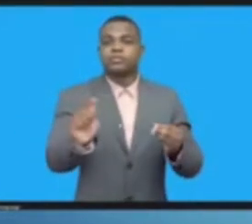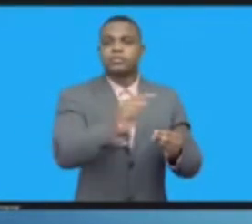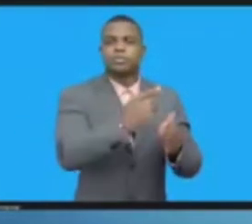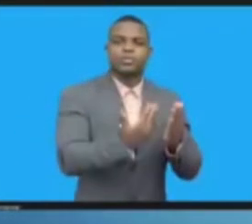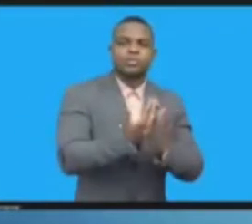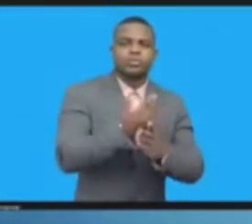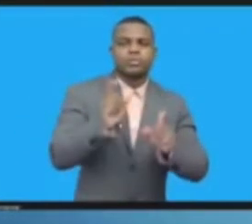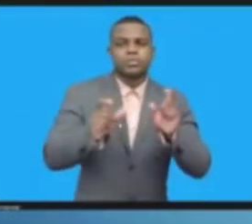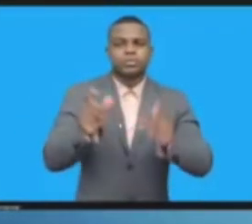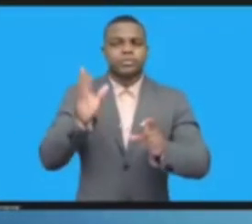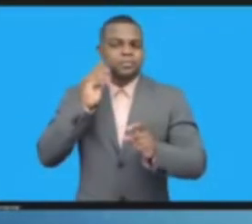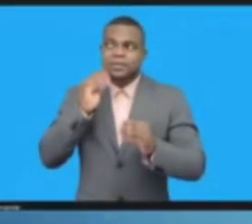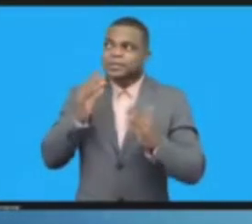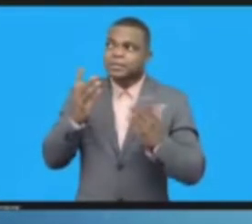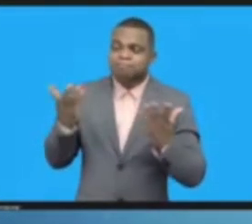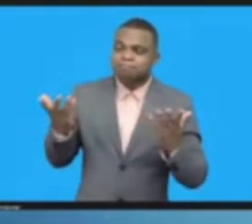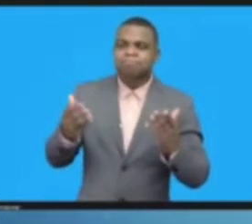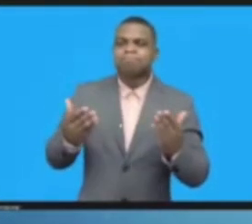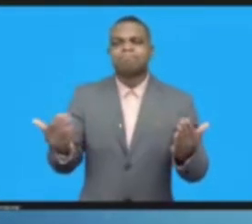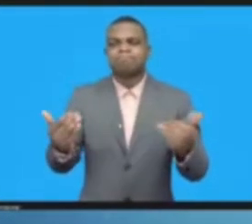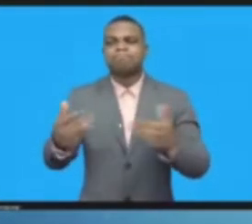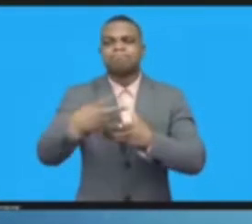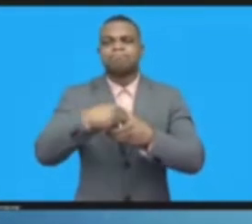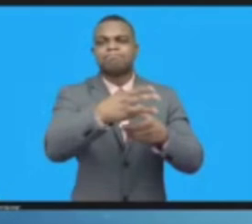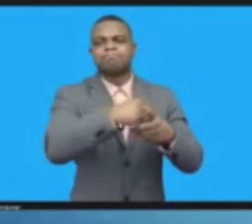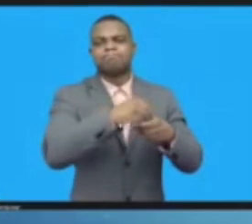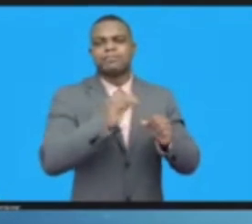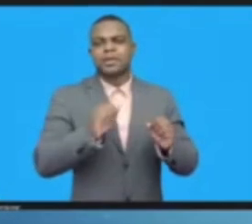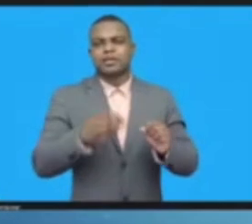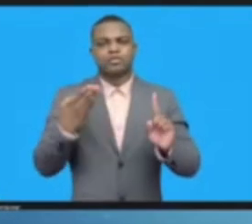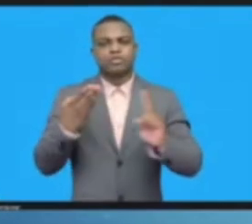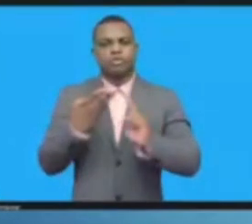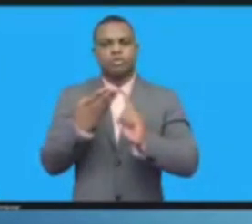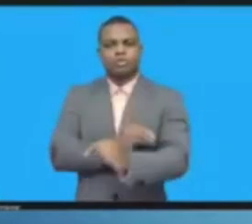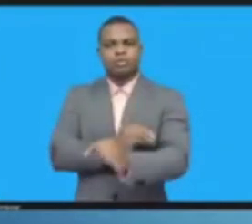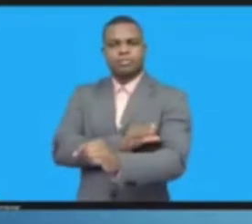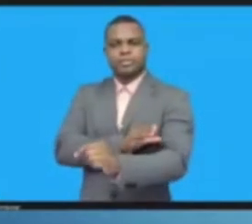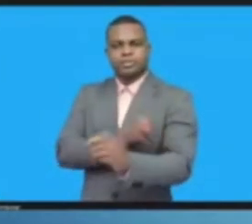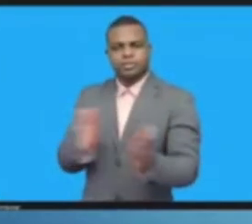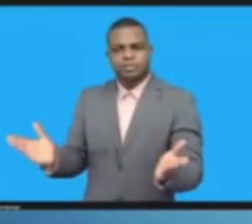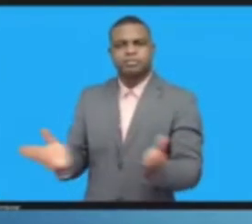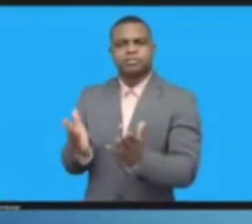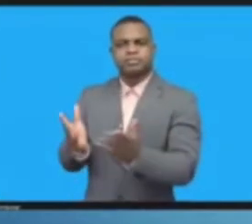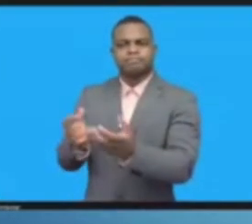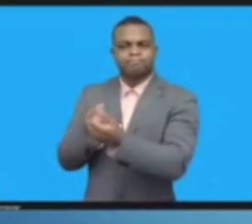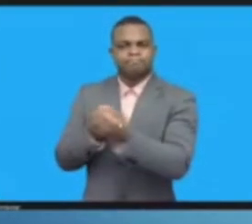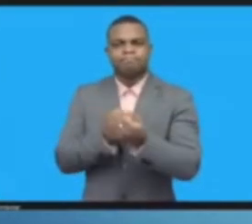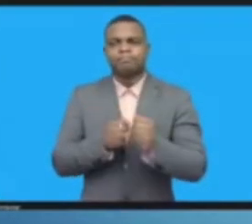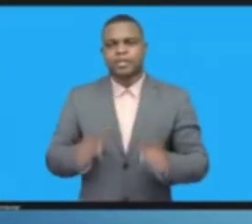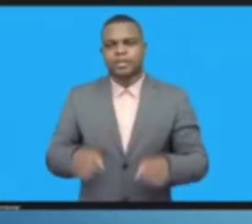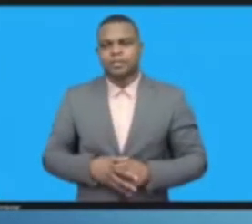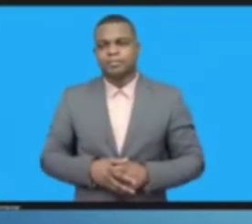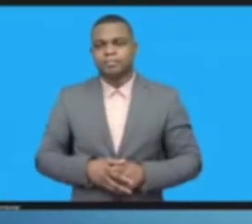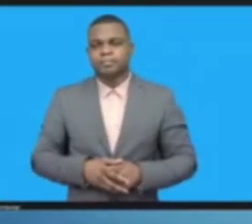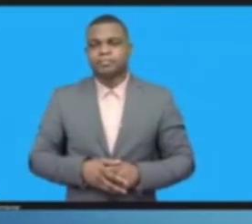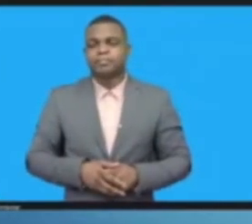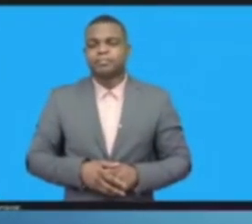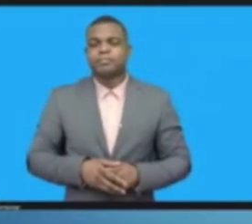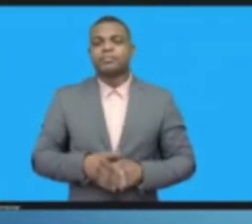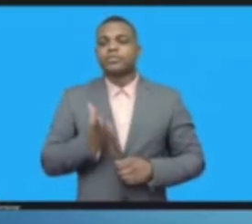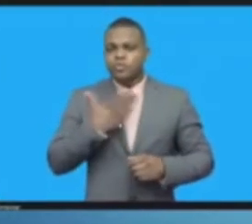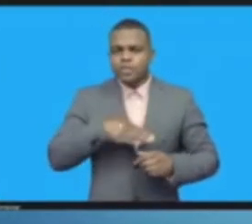discussions around issues that matter to us and where our particular needs are met. again,